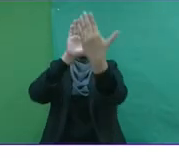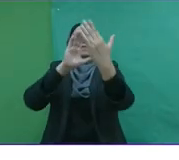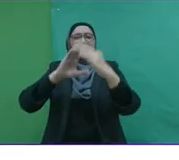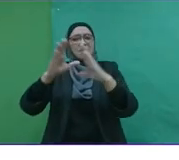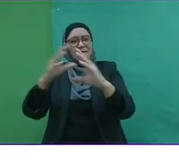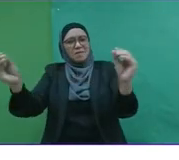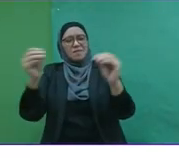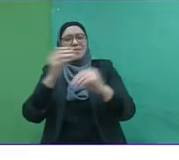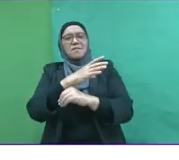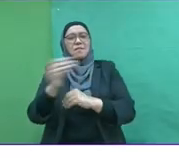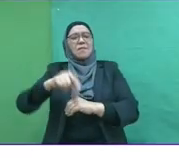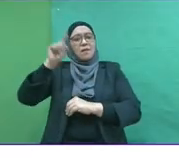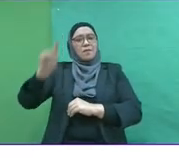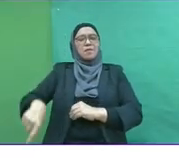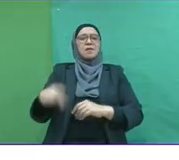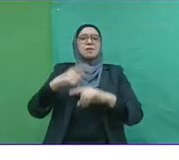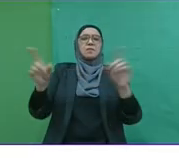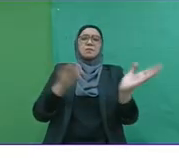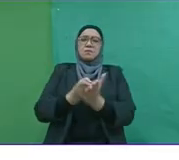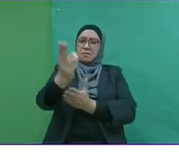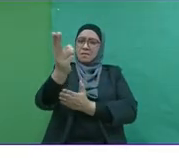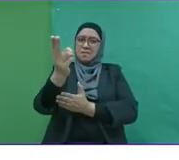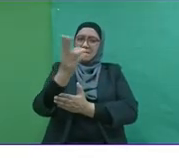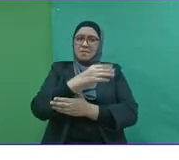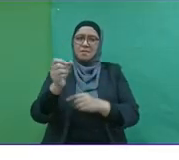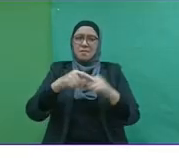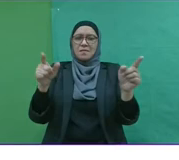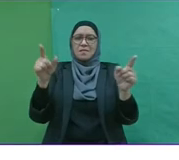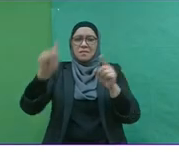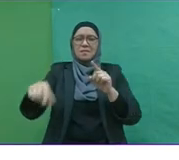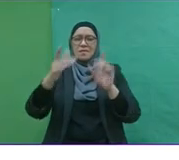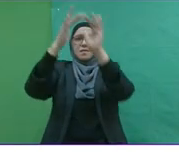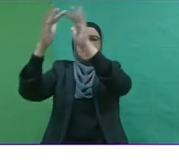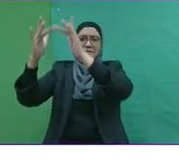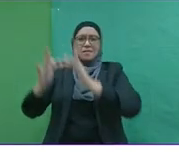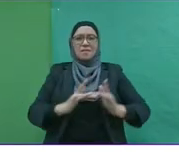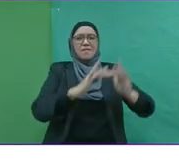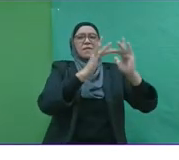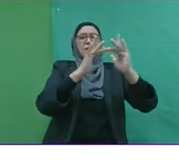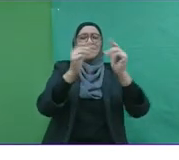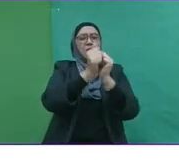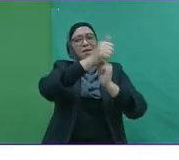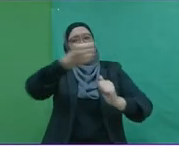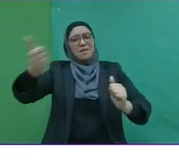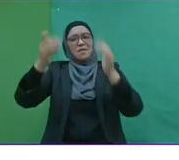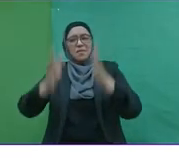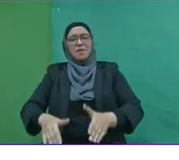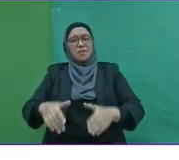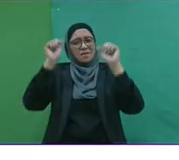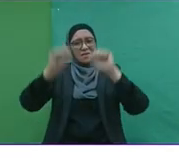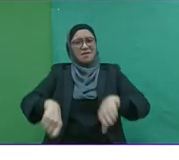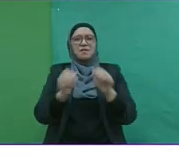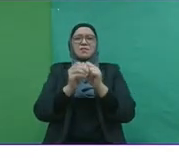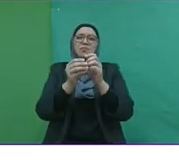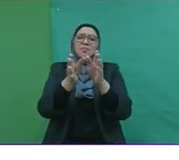approaches and strategies. And they need to be friendly, building alliances with many other people so that they